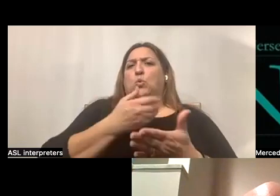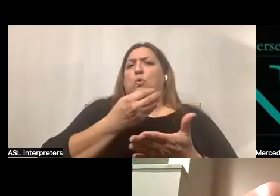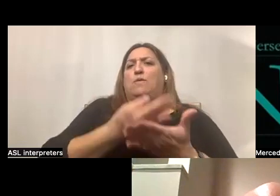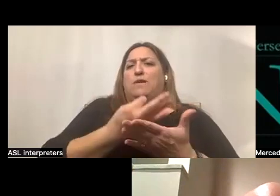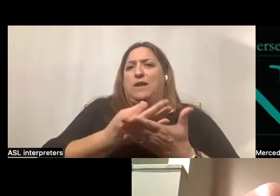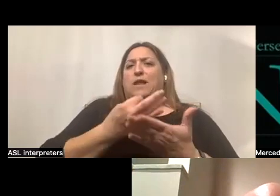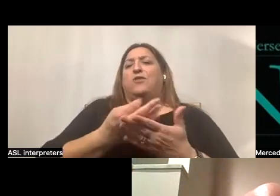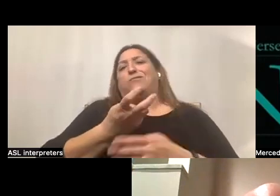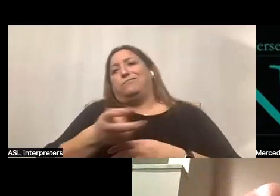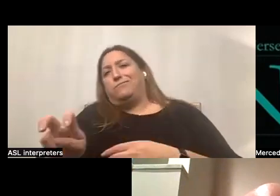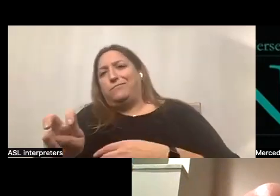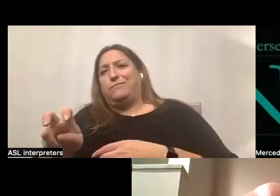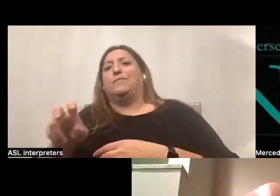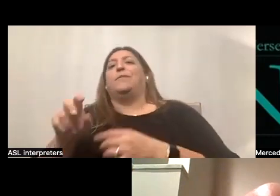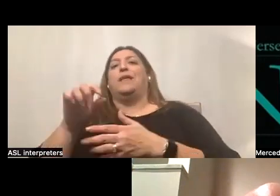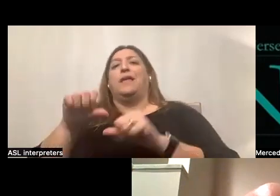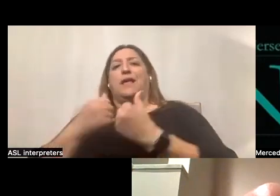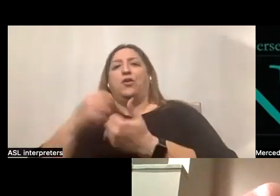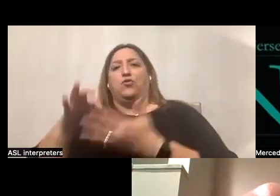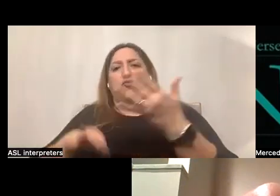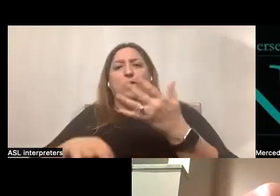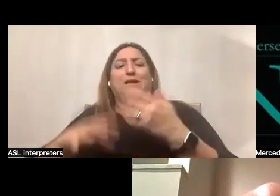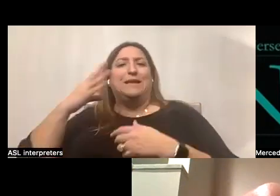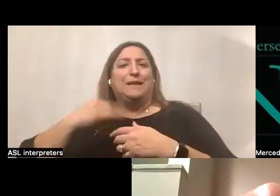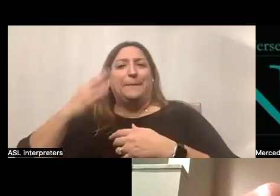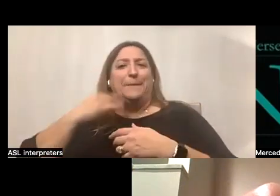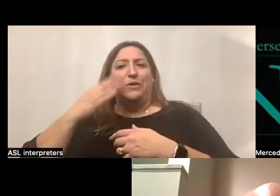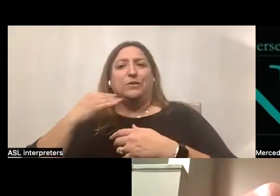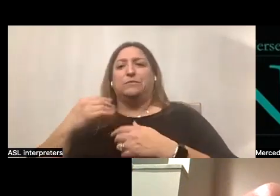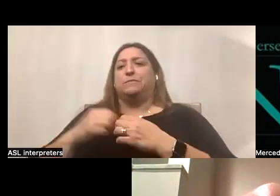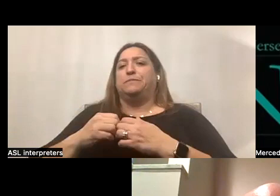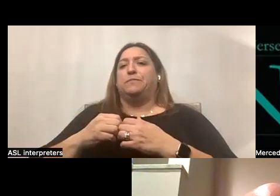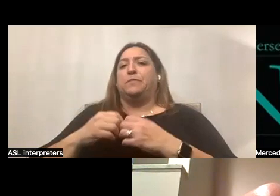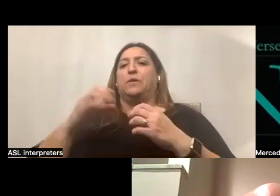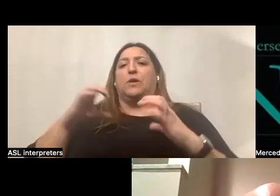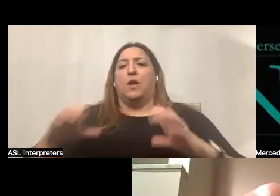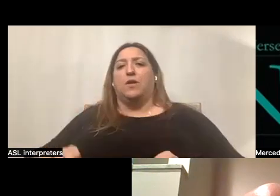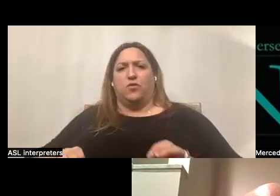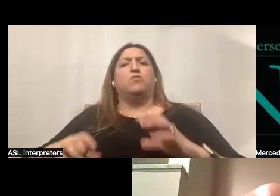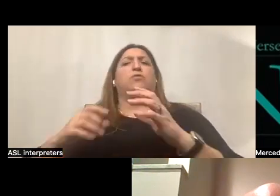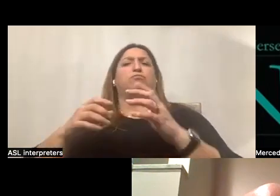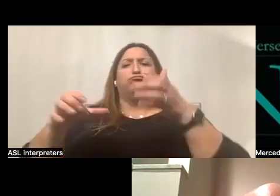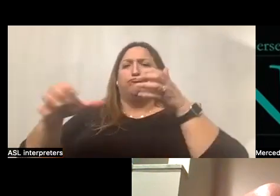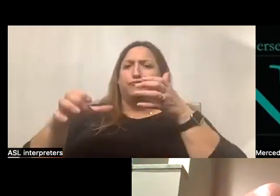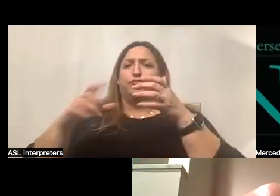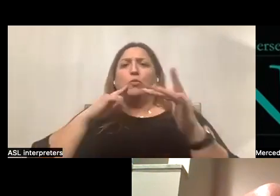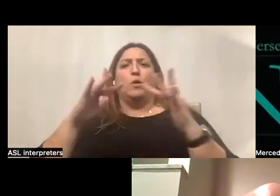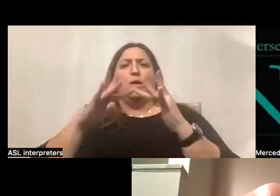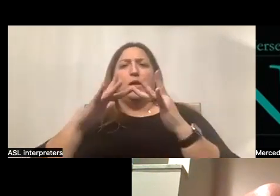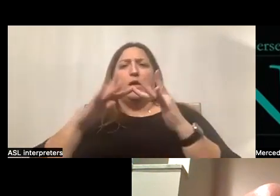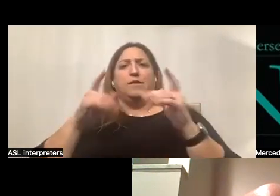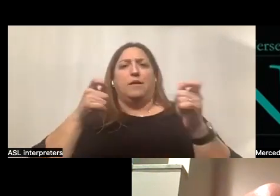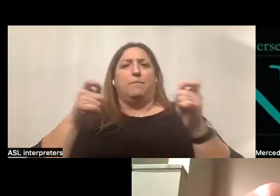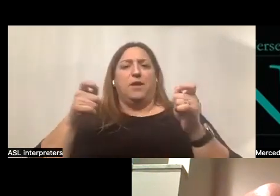model agency of choice, an experienced and knowledgeable customer service representative contacts the managing employer and